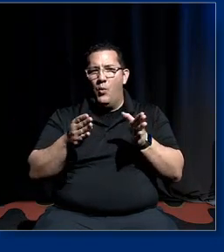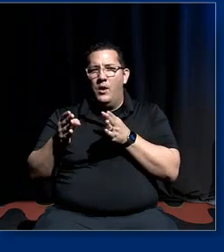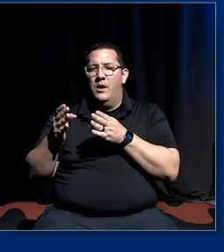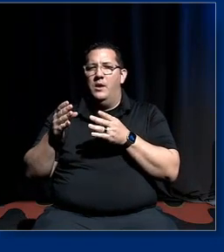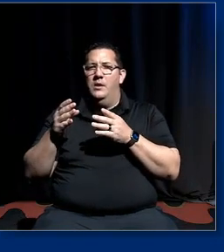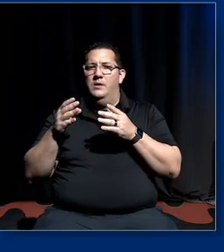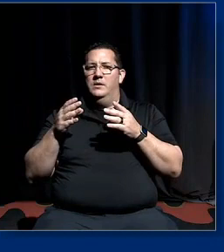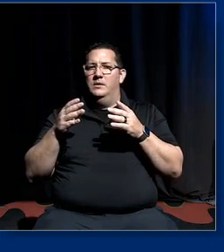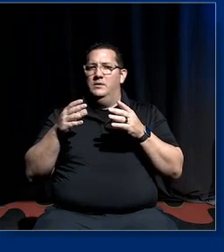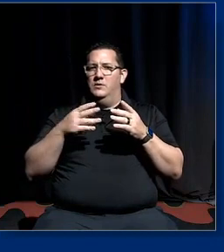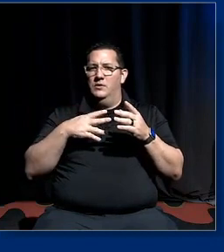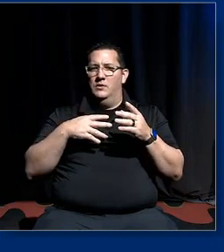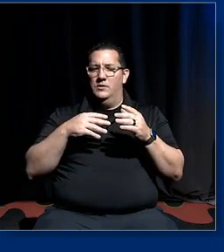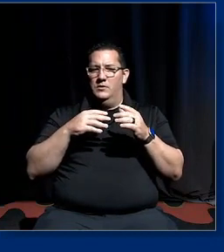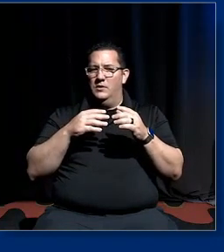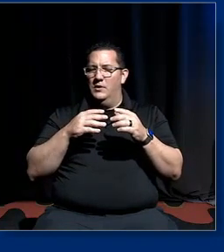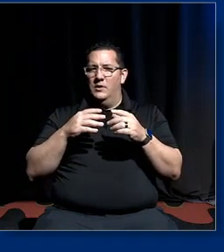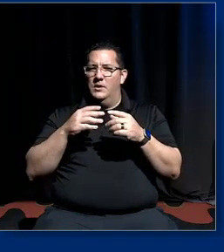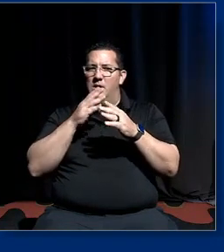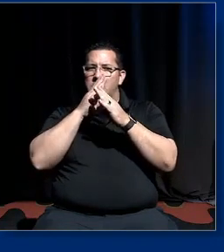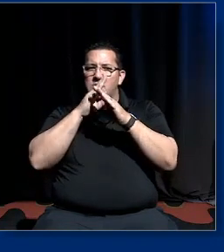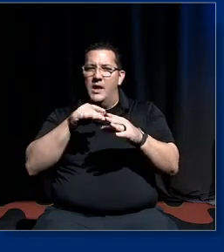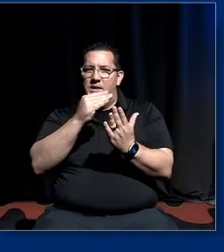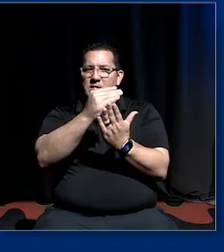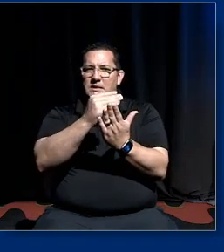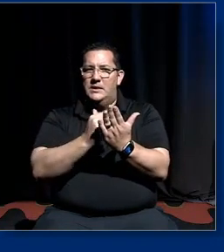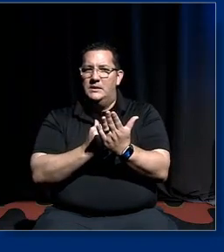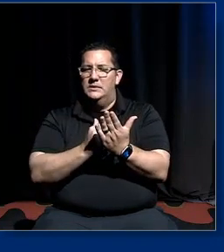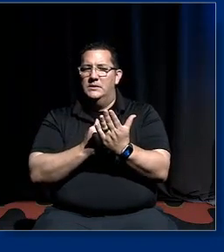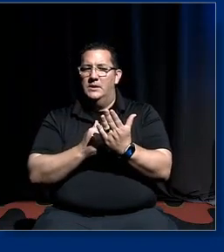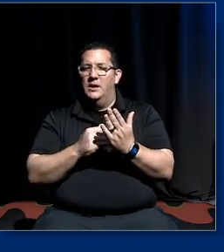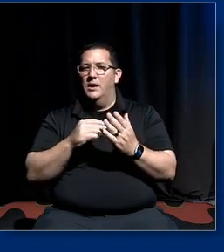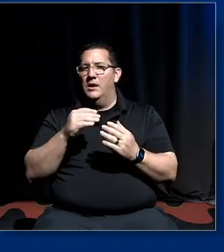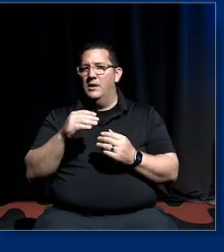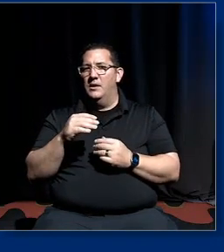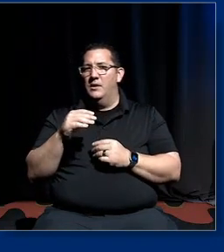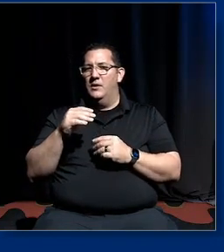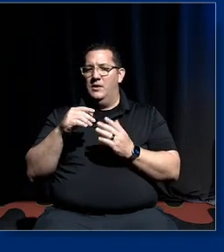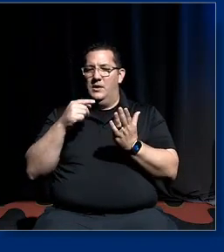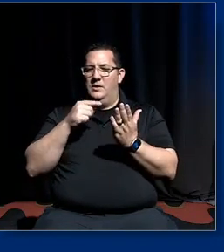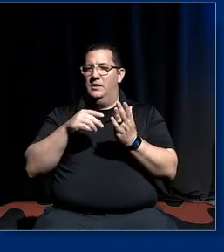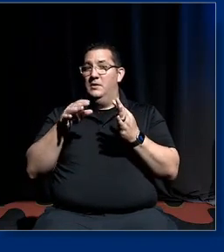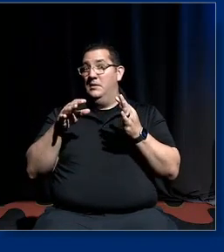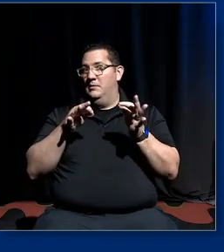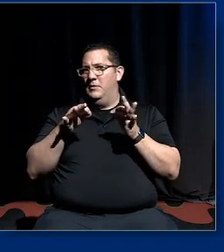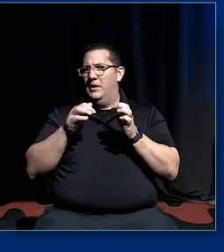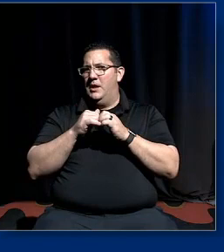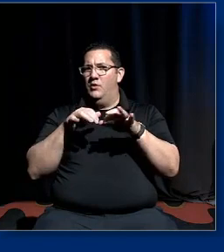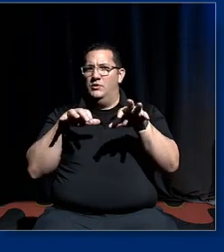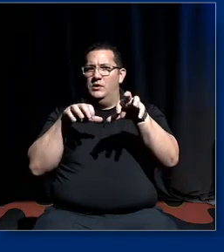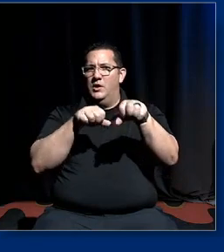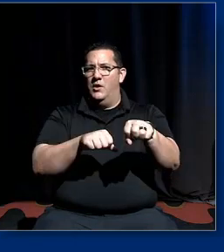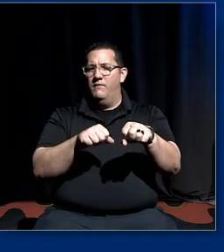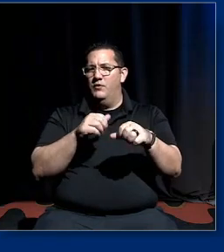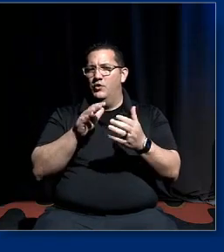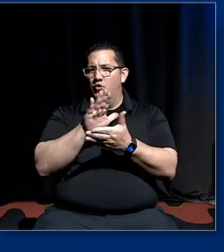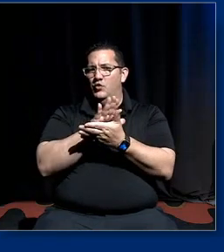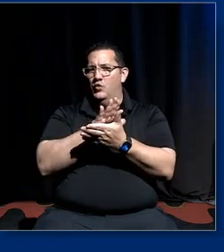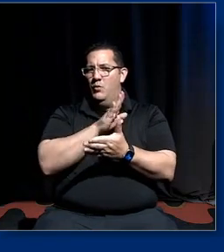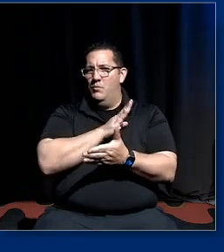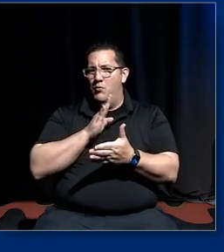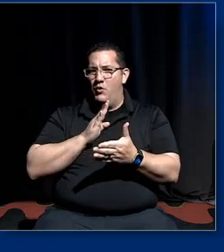think it's a manhattan institute book it basically says this is how to take over school boards this is what we need to do